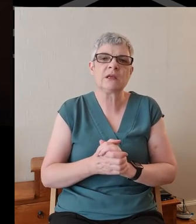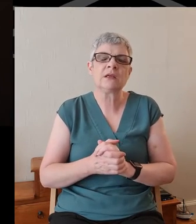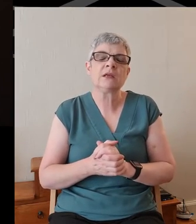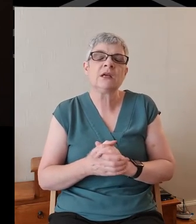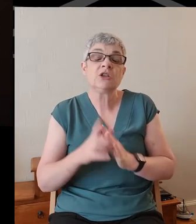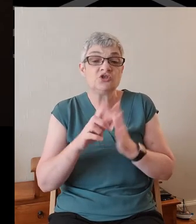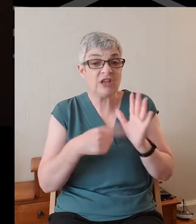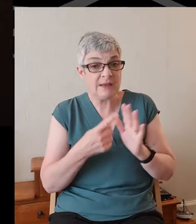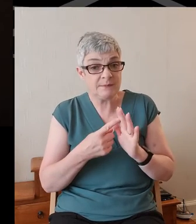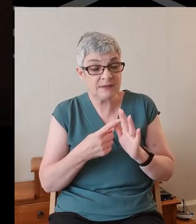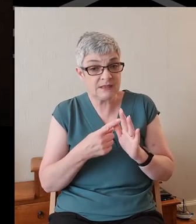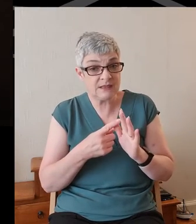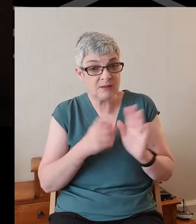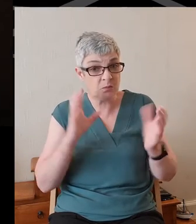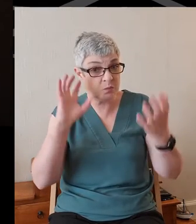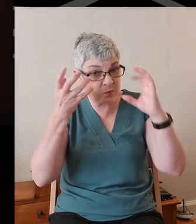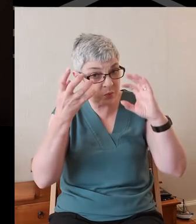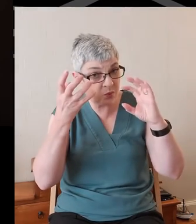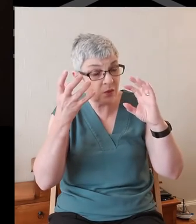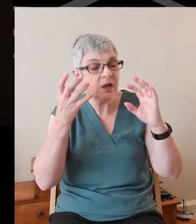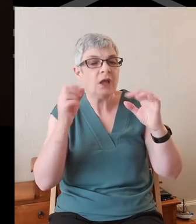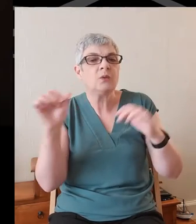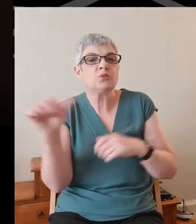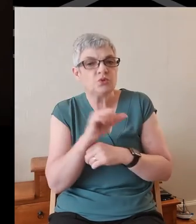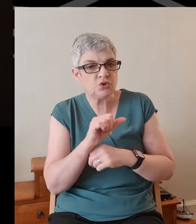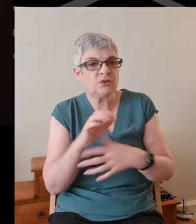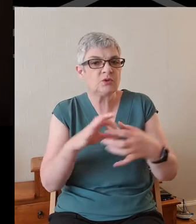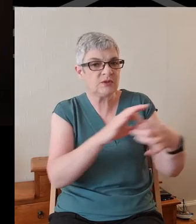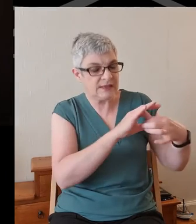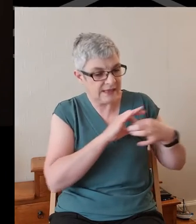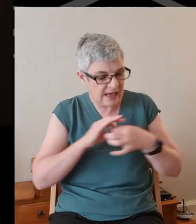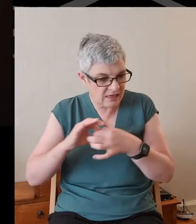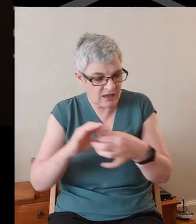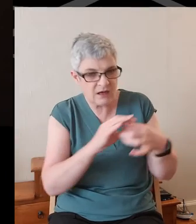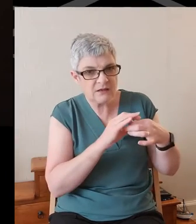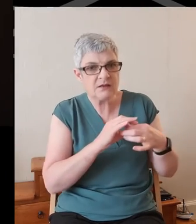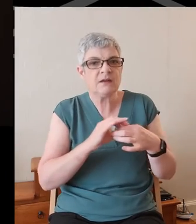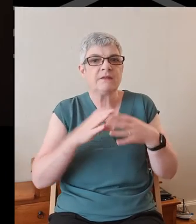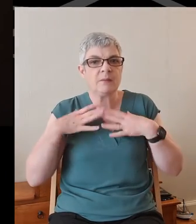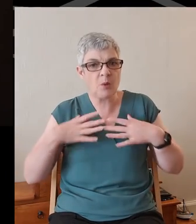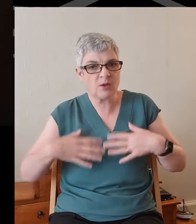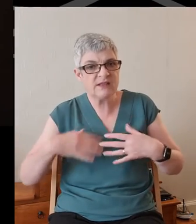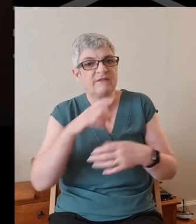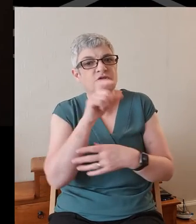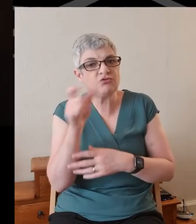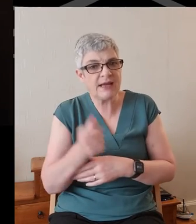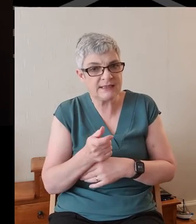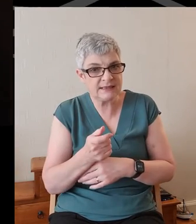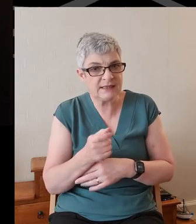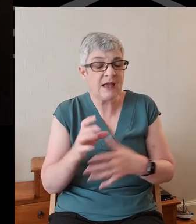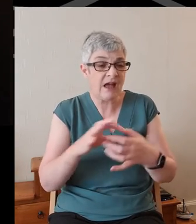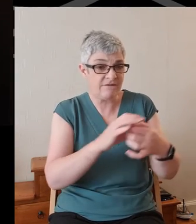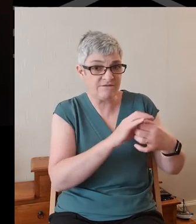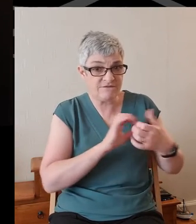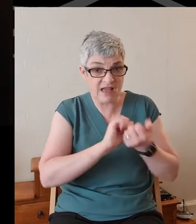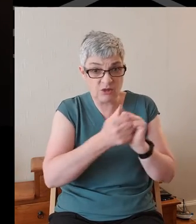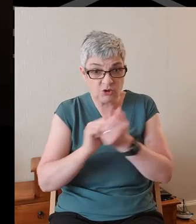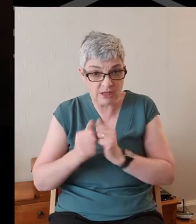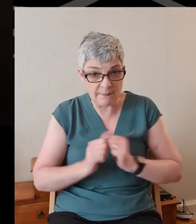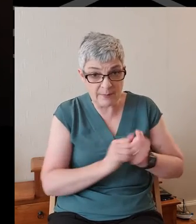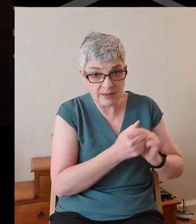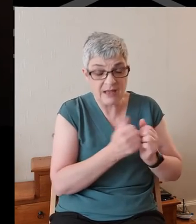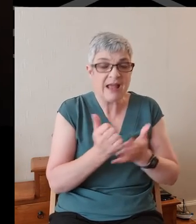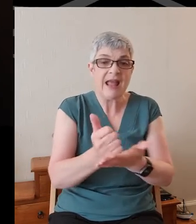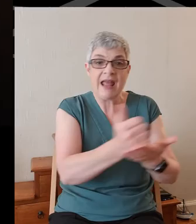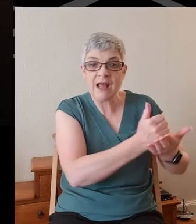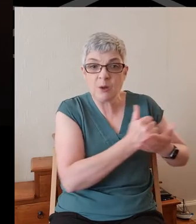James' concern, rather, is that we together as church, as the body of Christ, as a fellowship, help one another to live